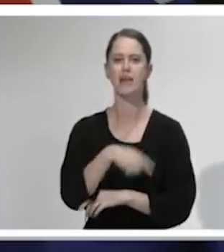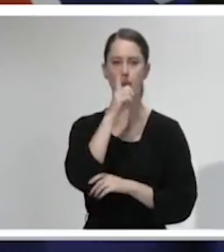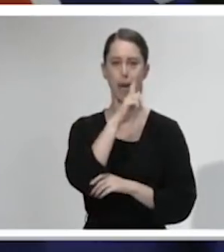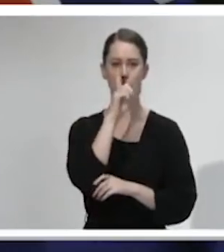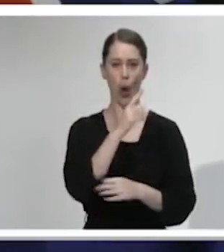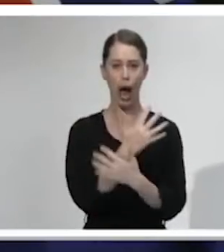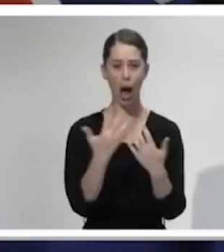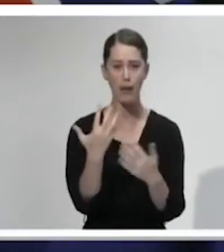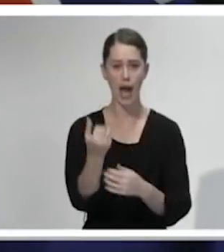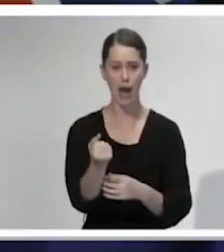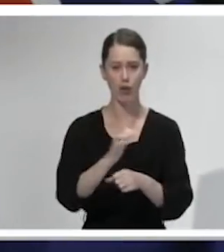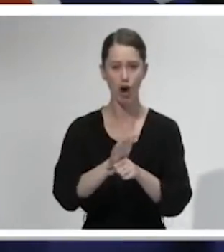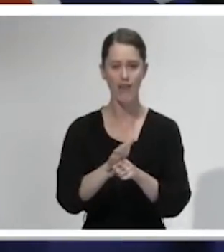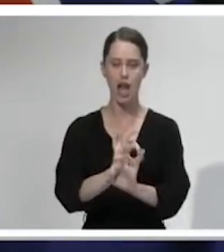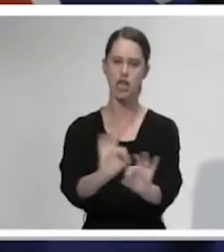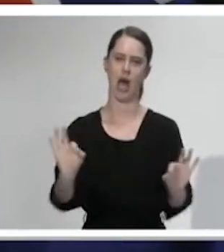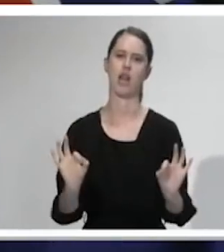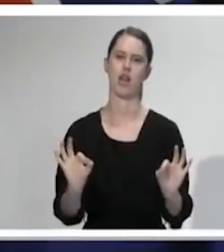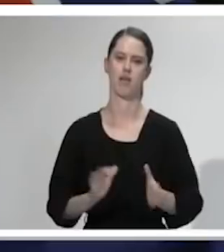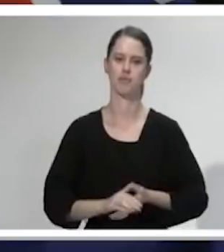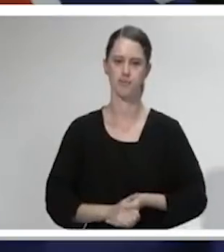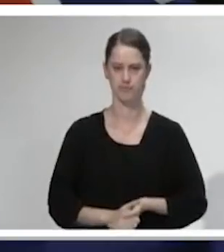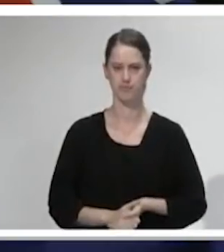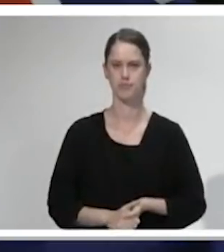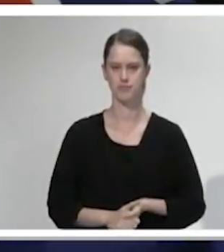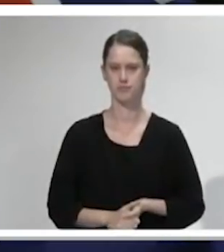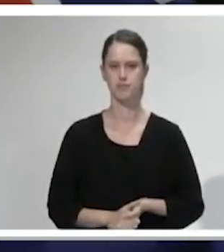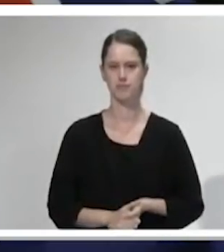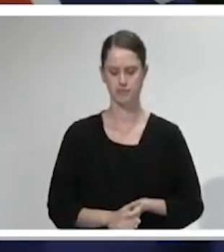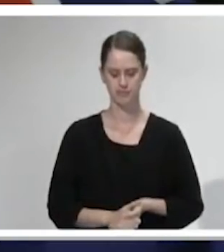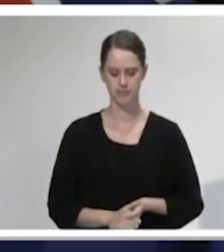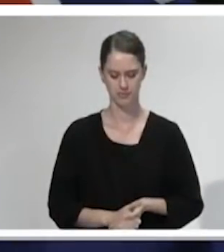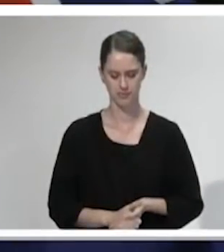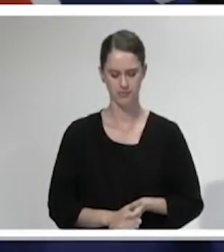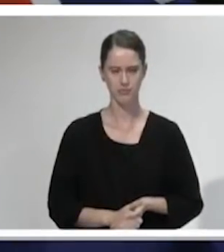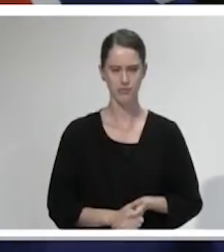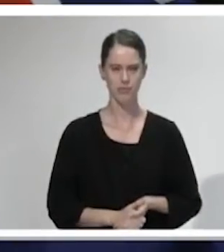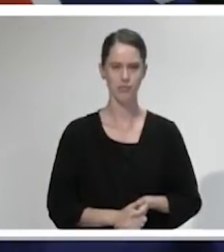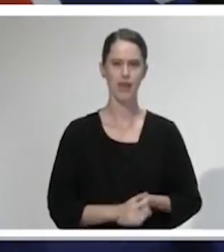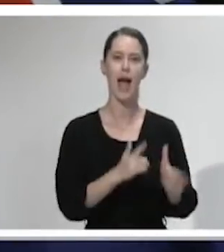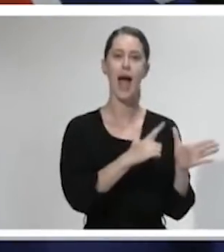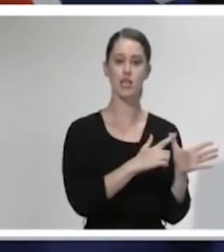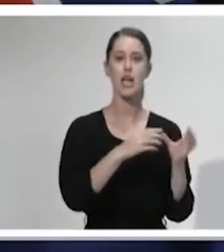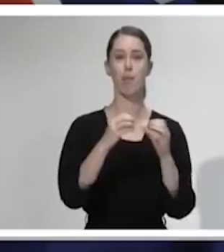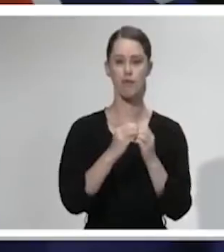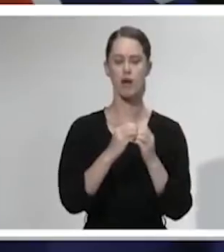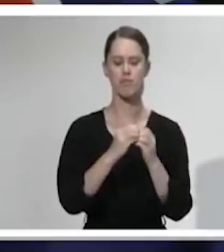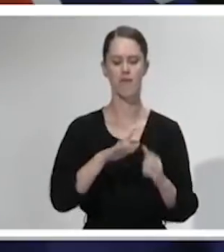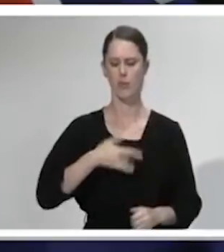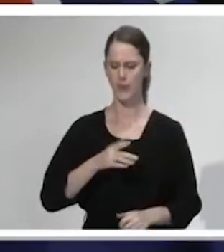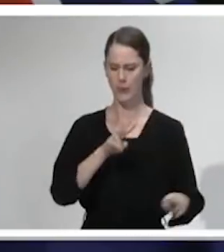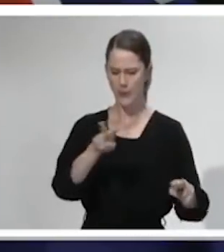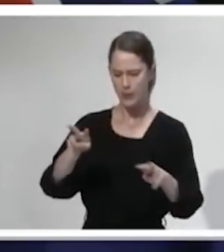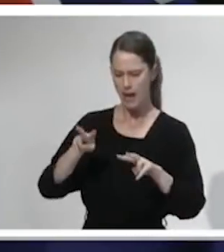so far have produced not a single positive result. The Director General of Health is confident that there is